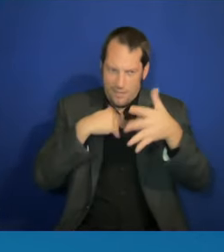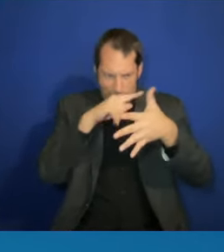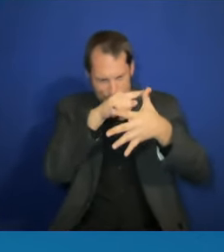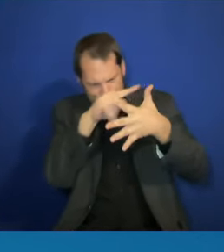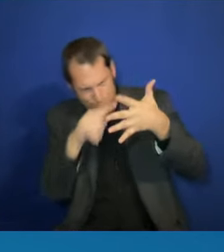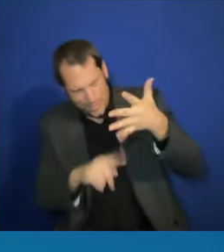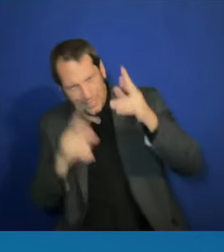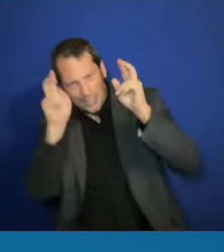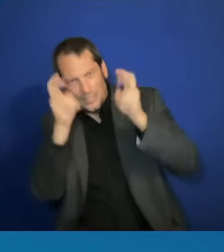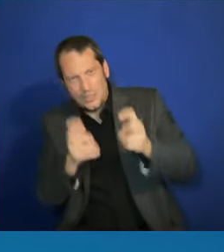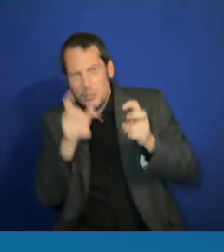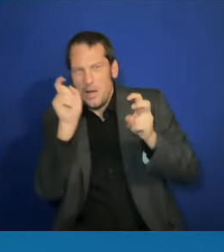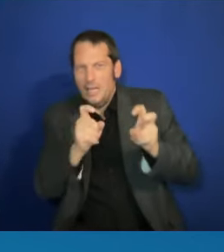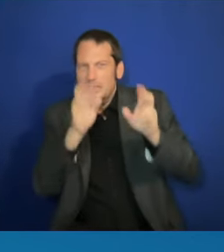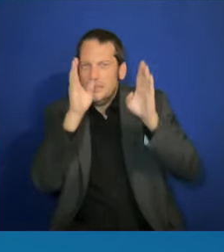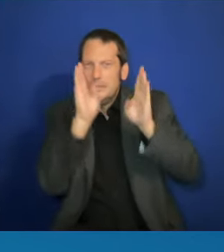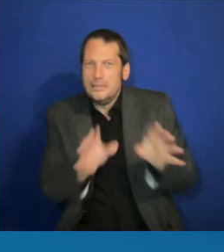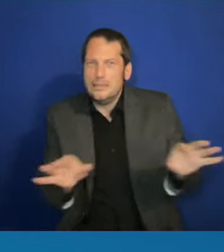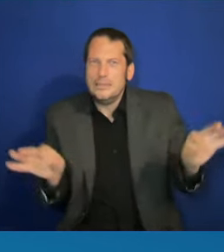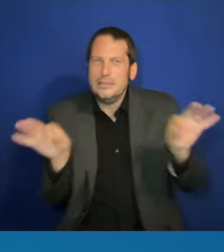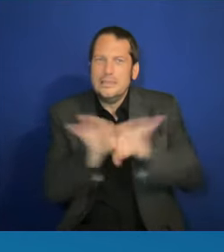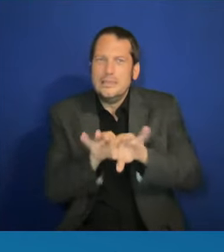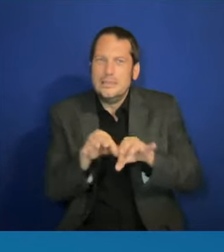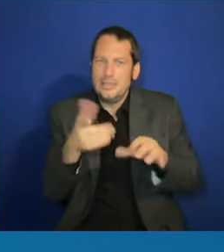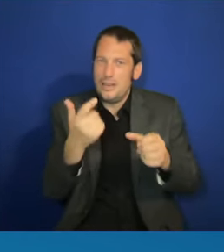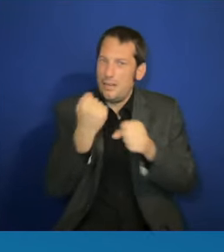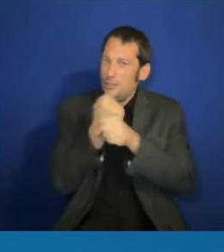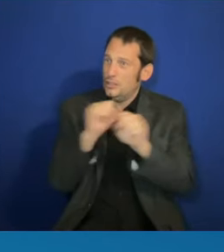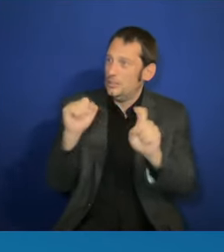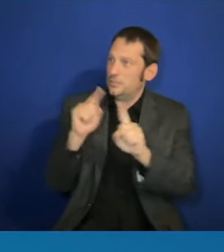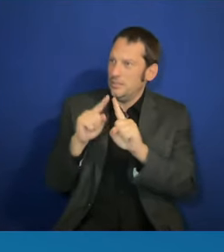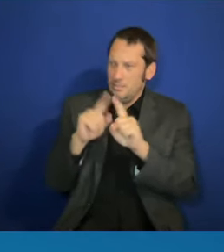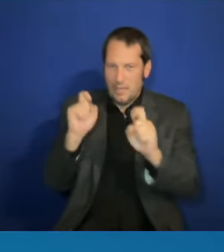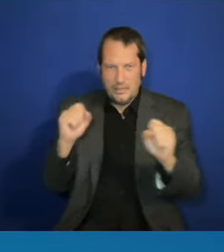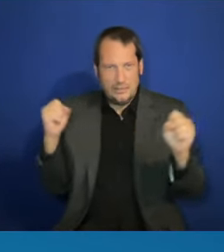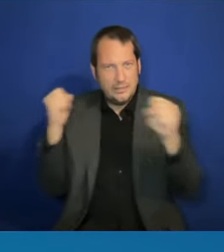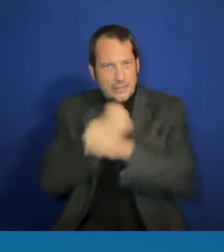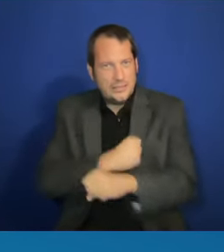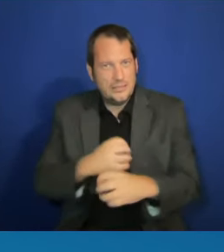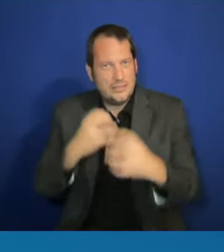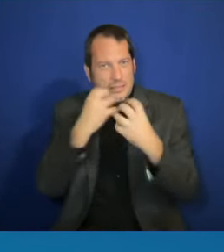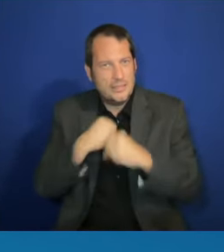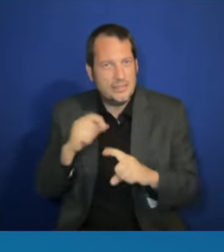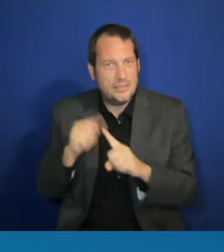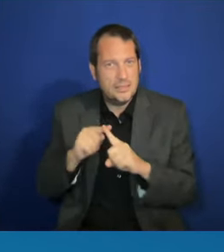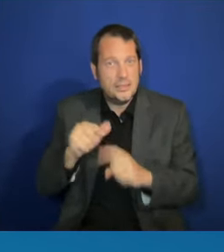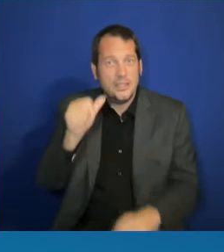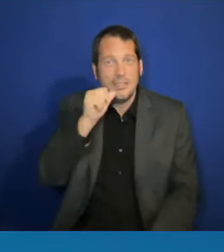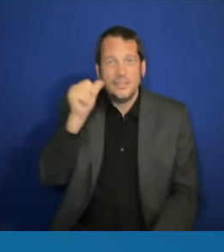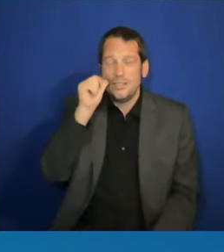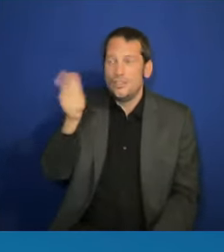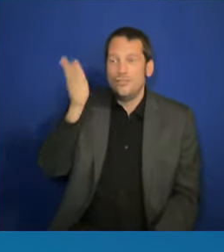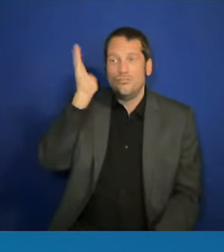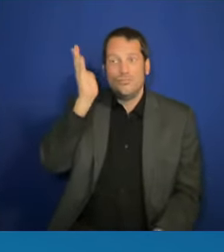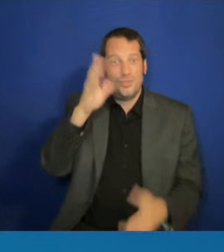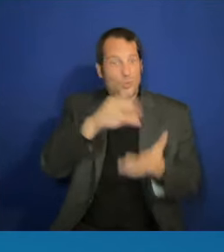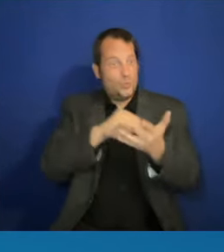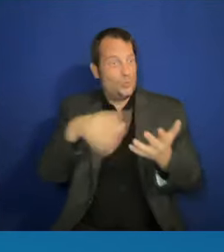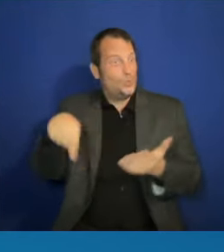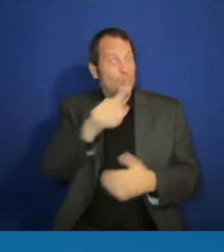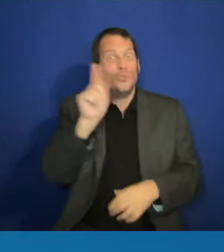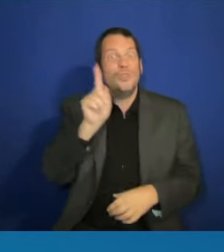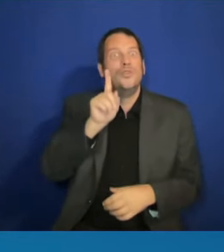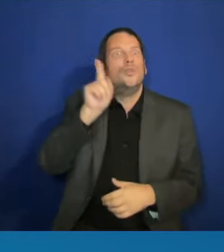And then just yesterday, you were speaking with students at Reading Area Community College, a Hispanic-serving